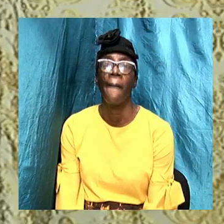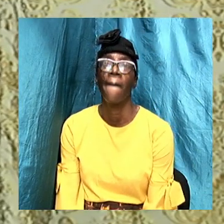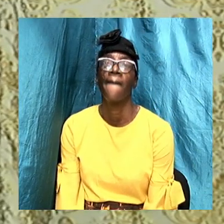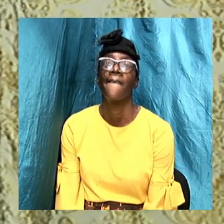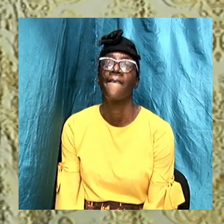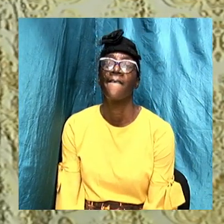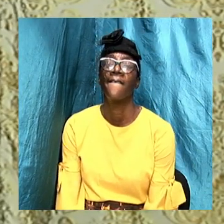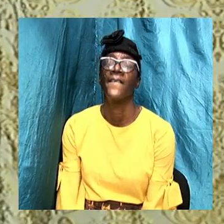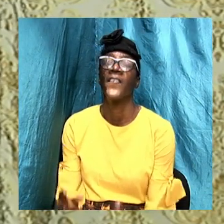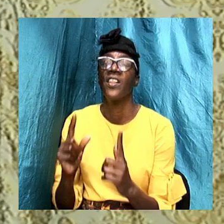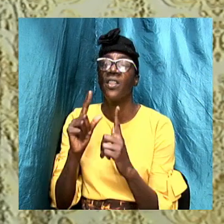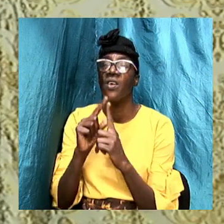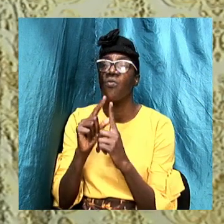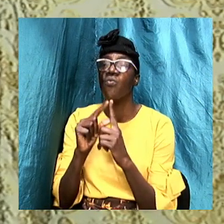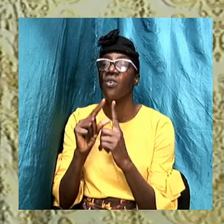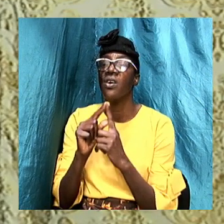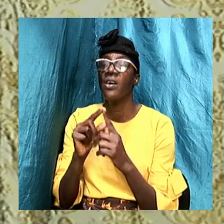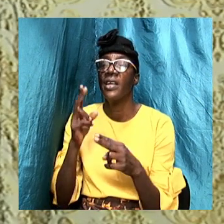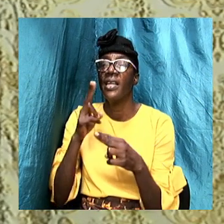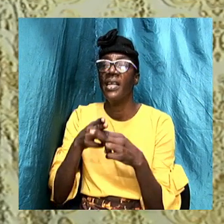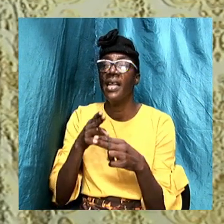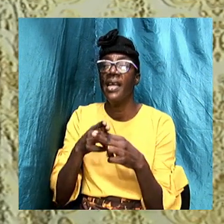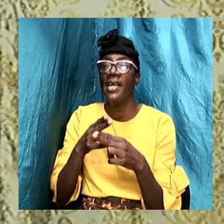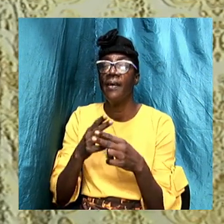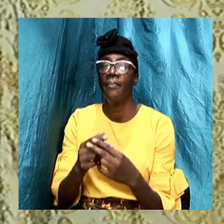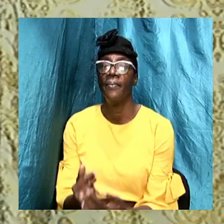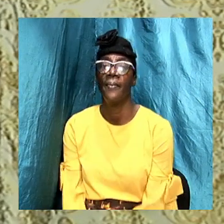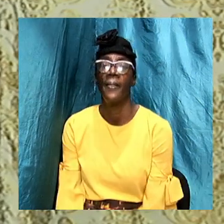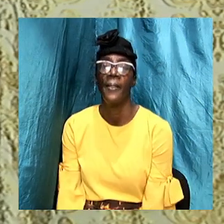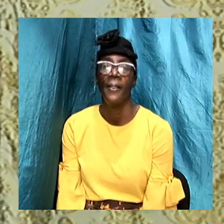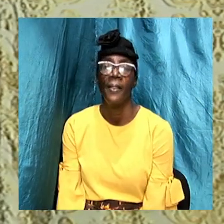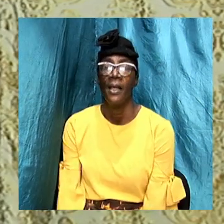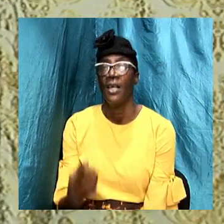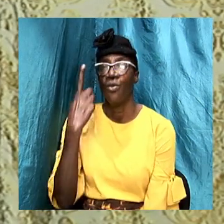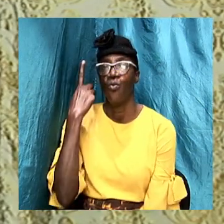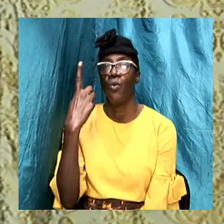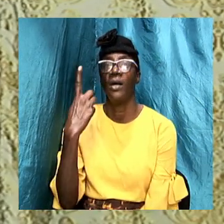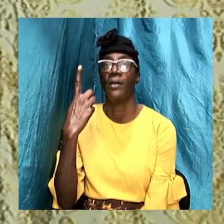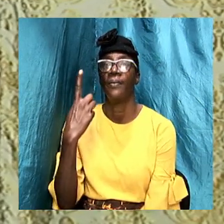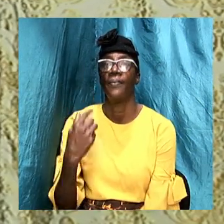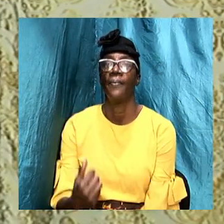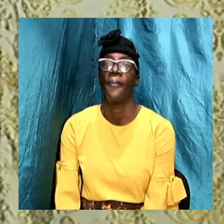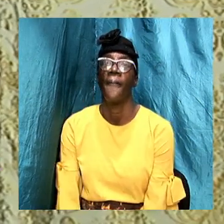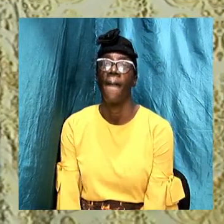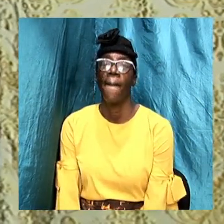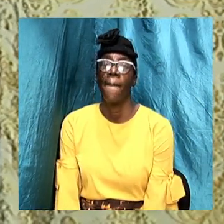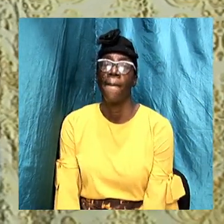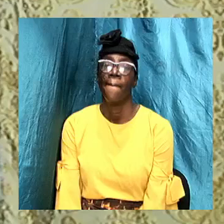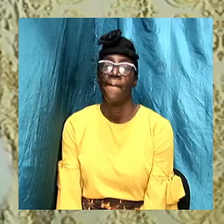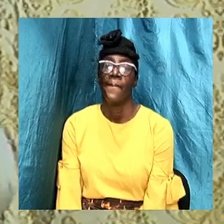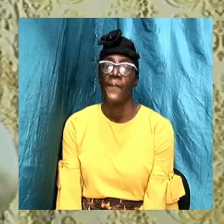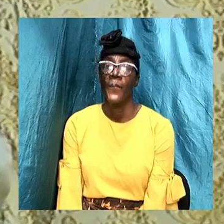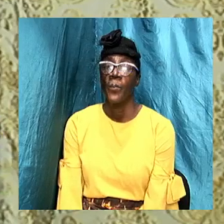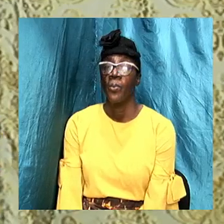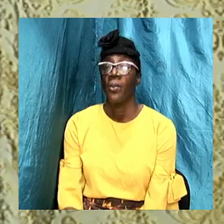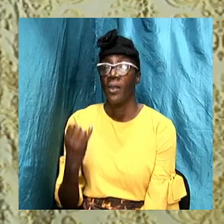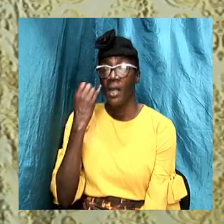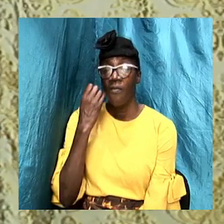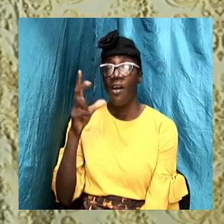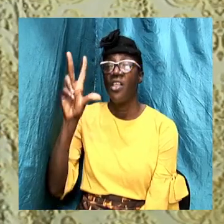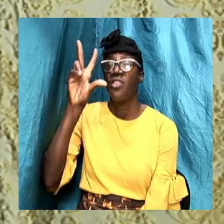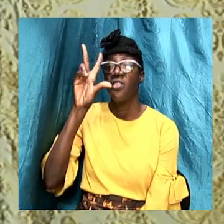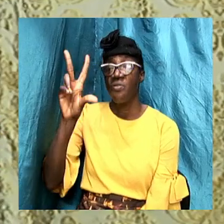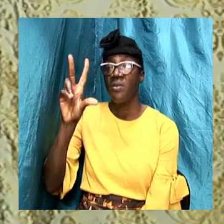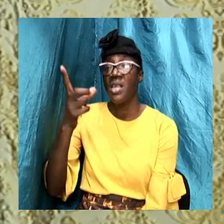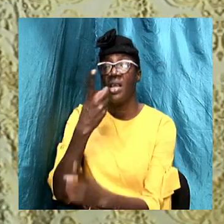the word their name is singular singular so if it was three different names